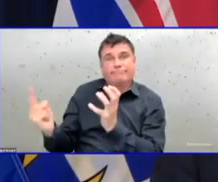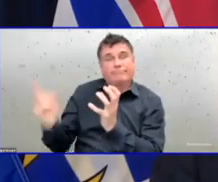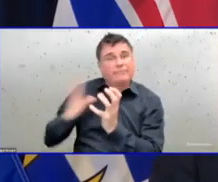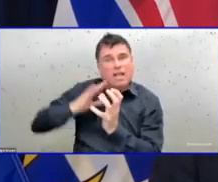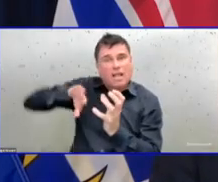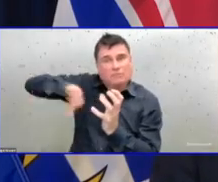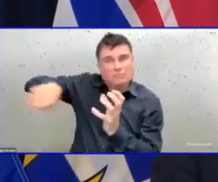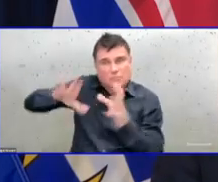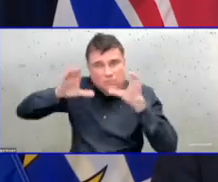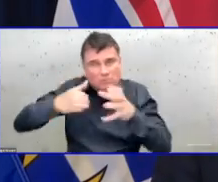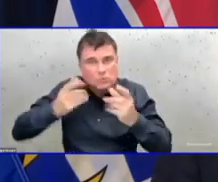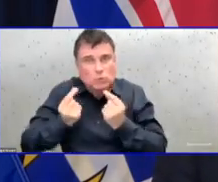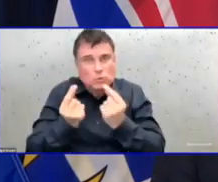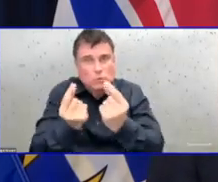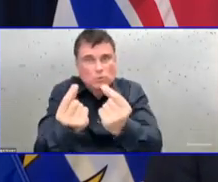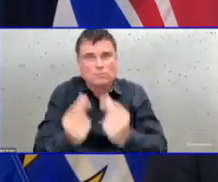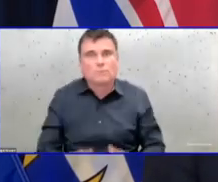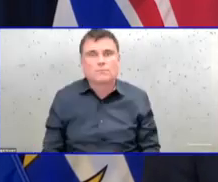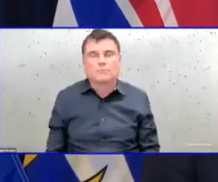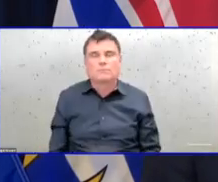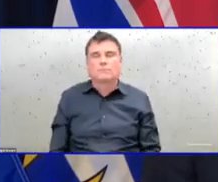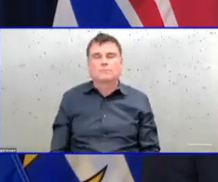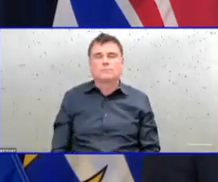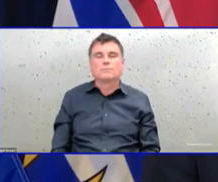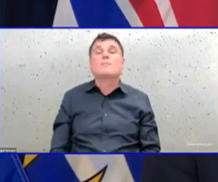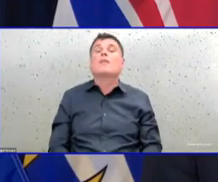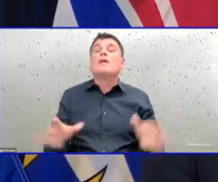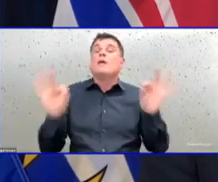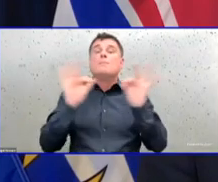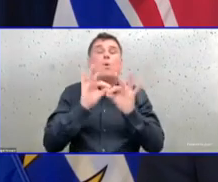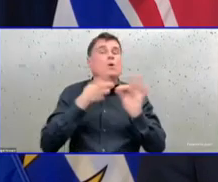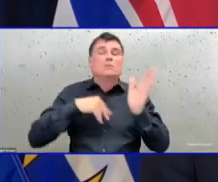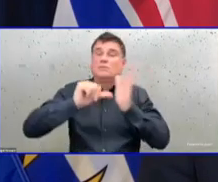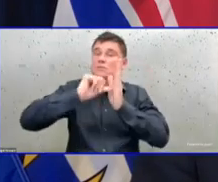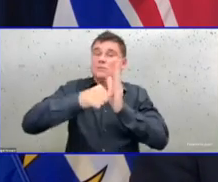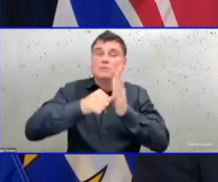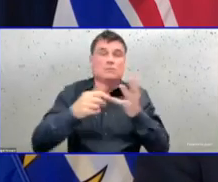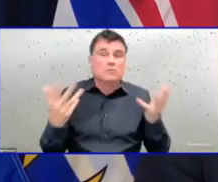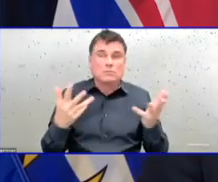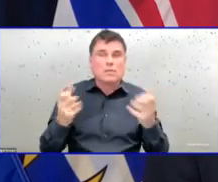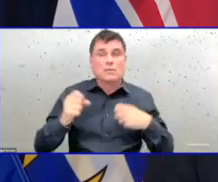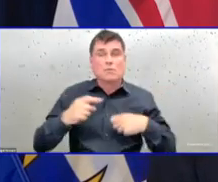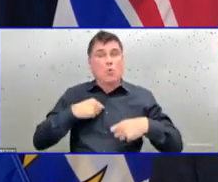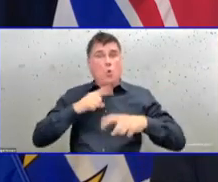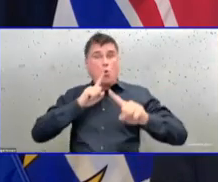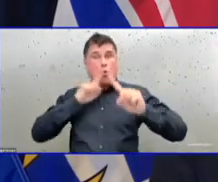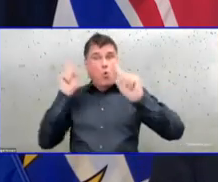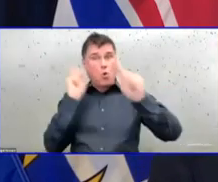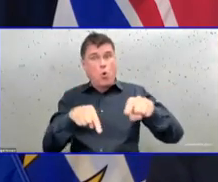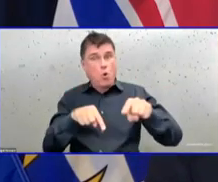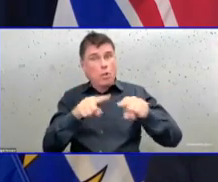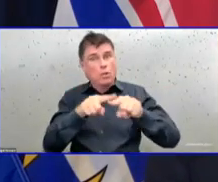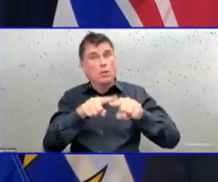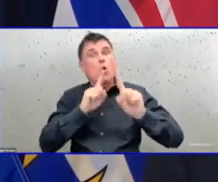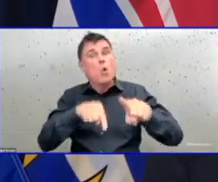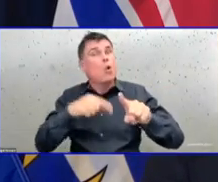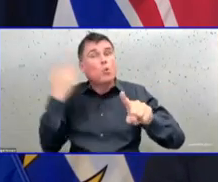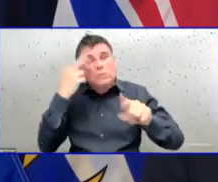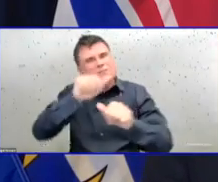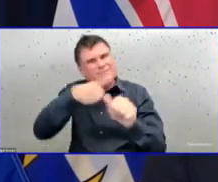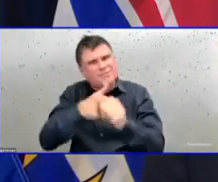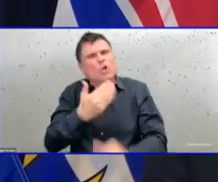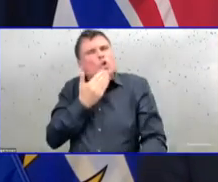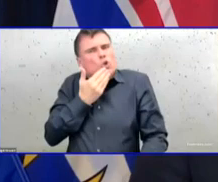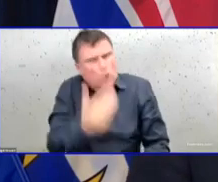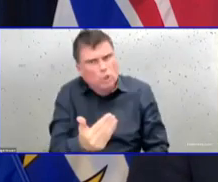as I say, vulnerable patients and residents. I wanted to provide an update on efforts to protect those living in long-term care and seniors